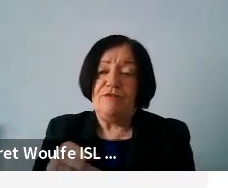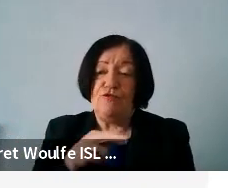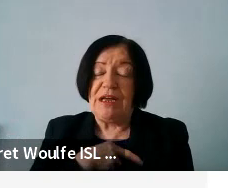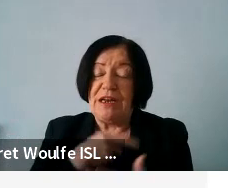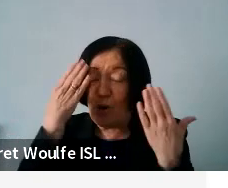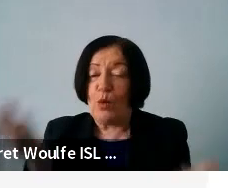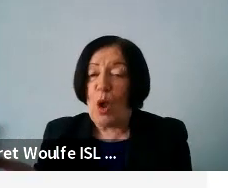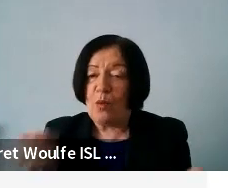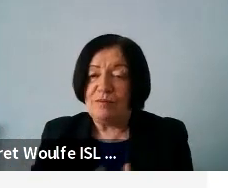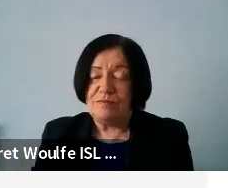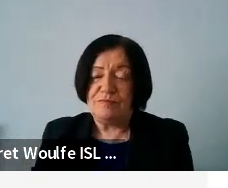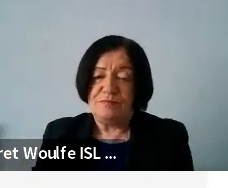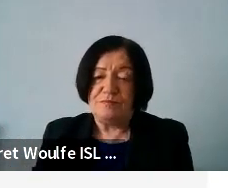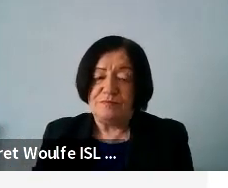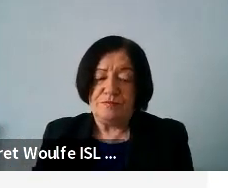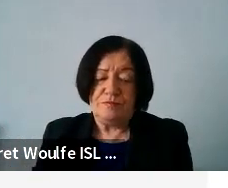don't know.